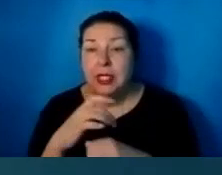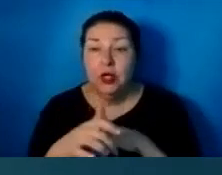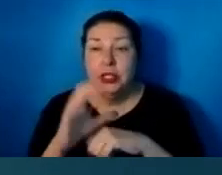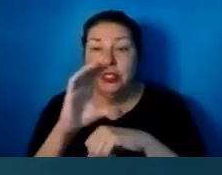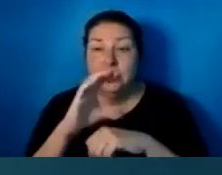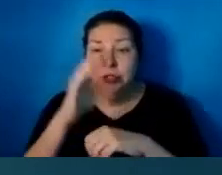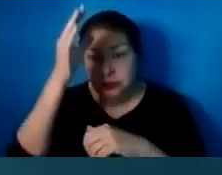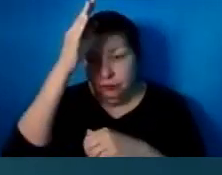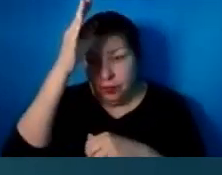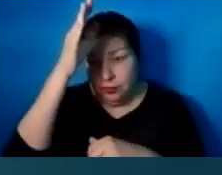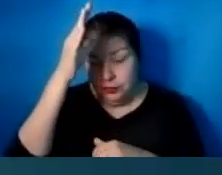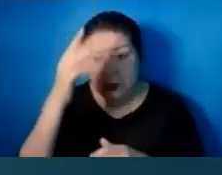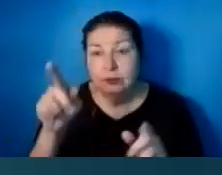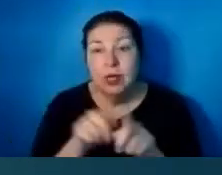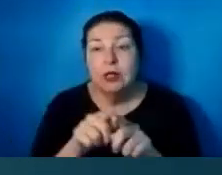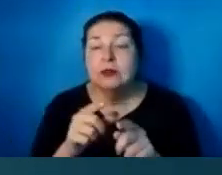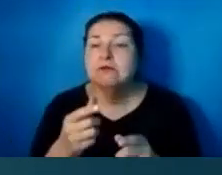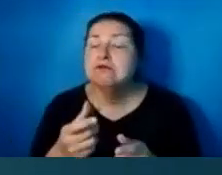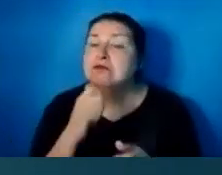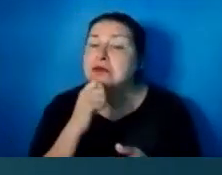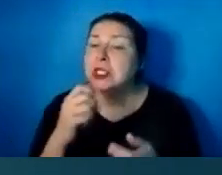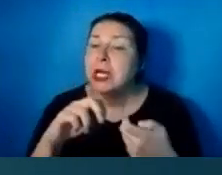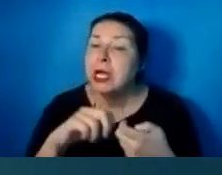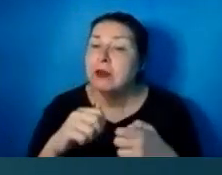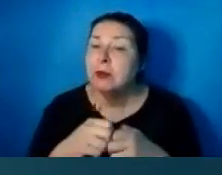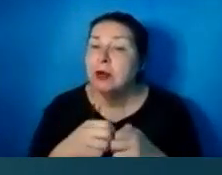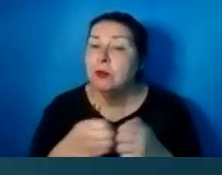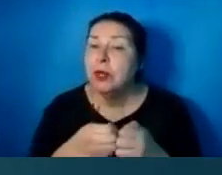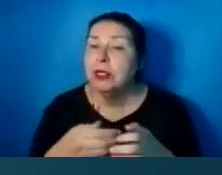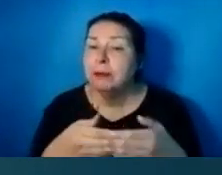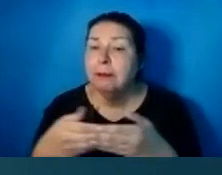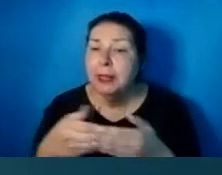also did not have a problem with infant baptism.